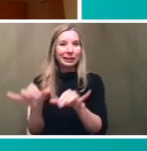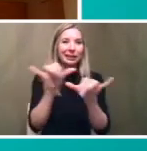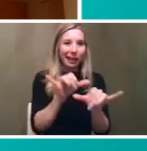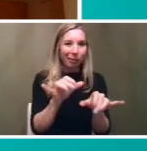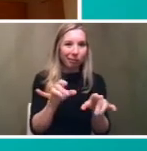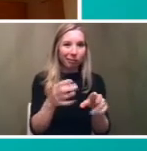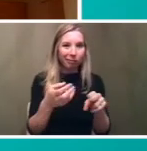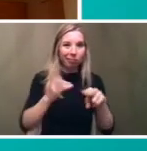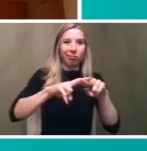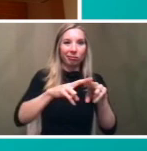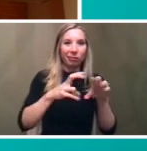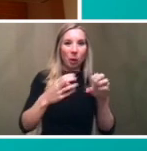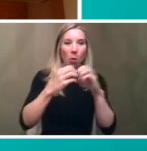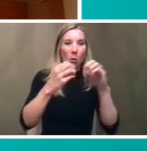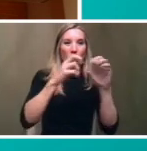thank you henry